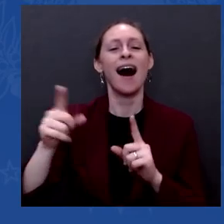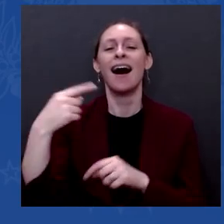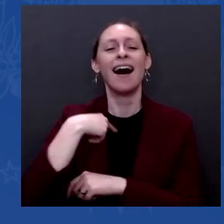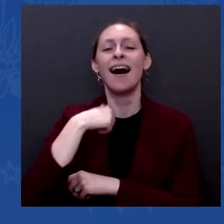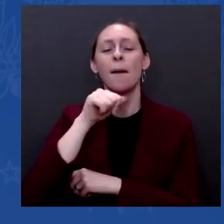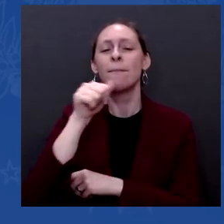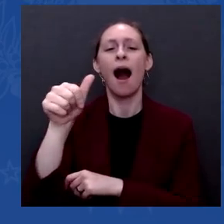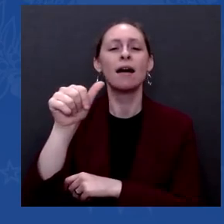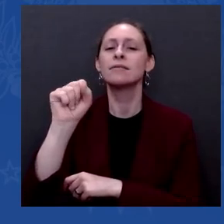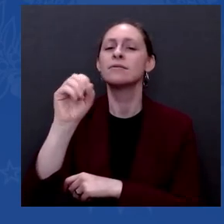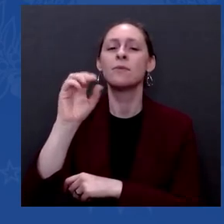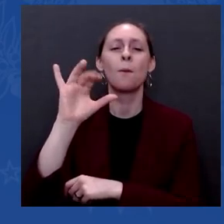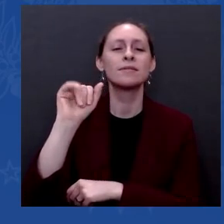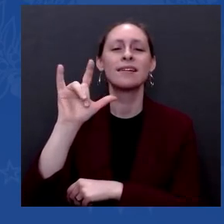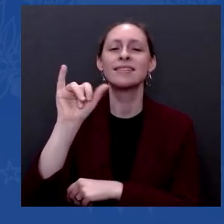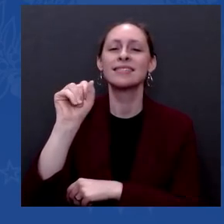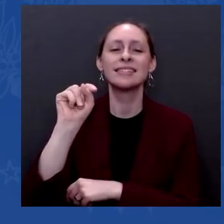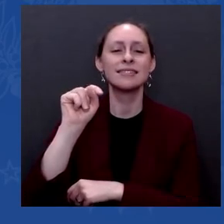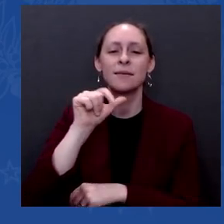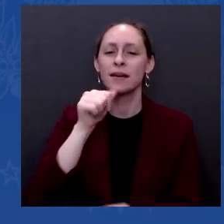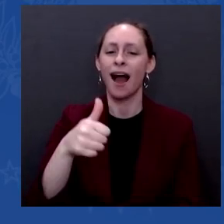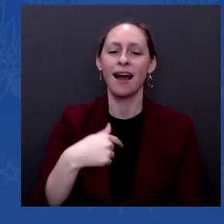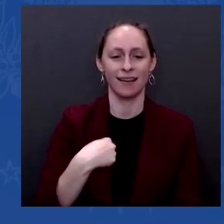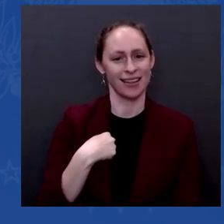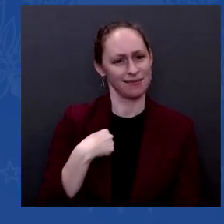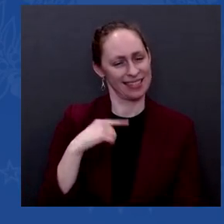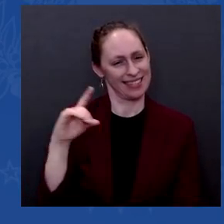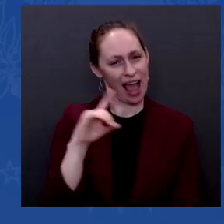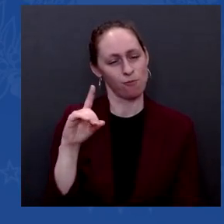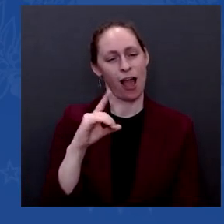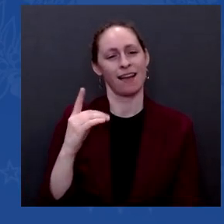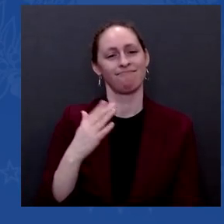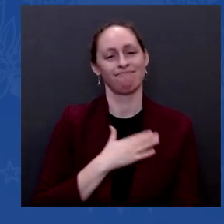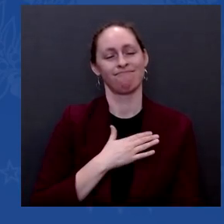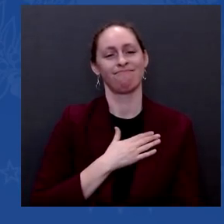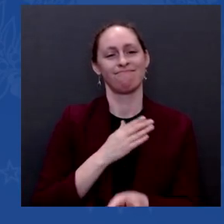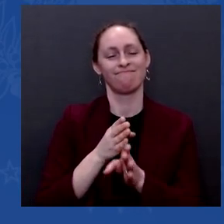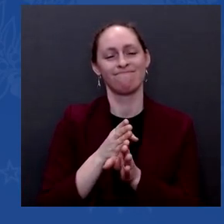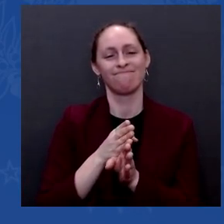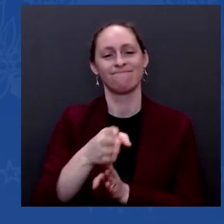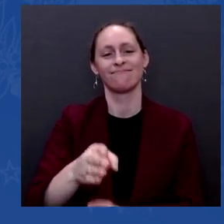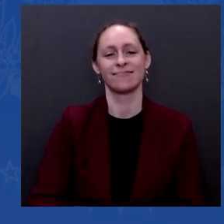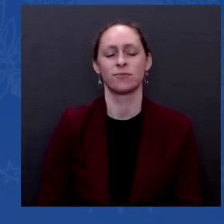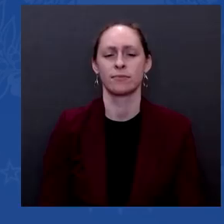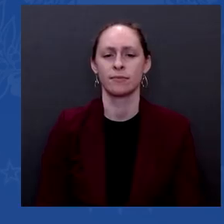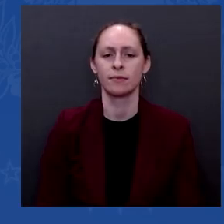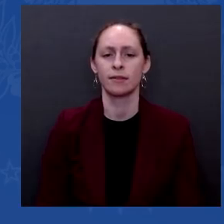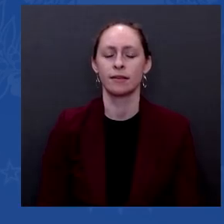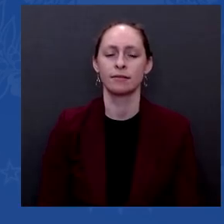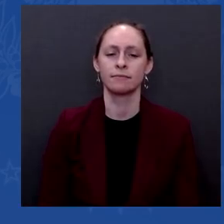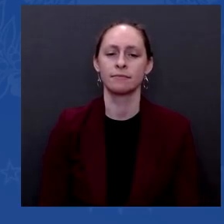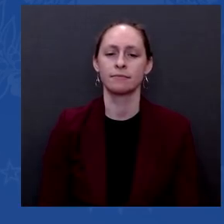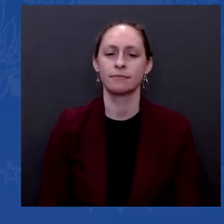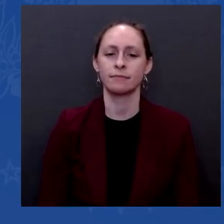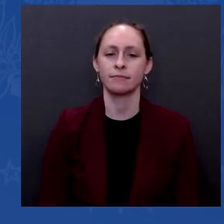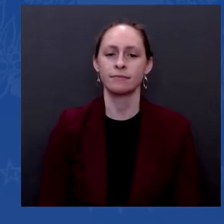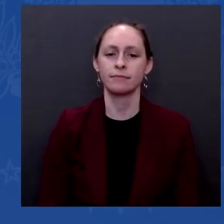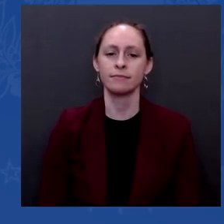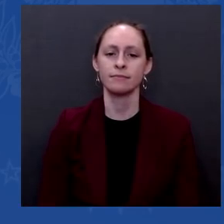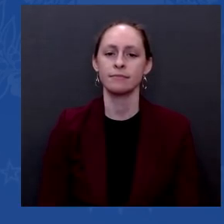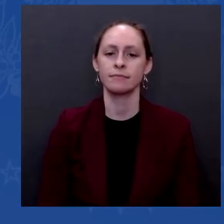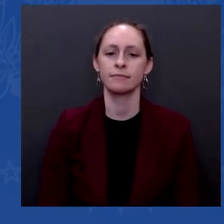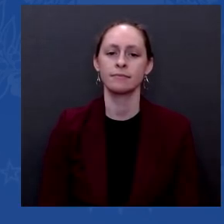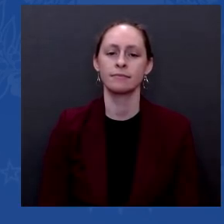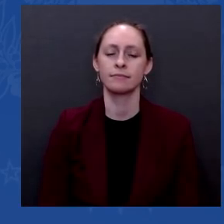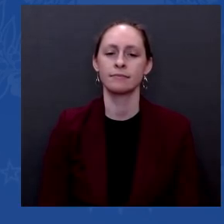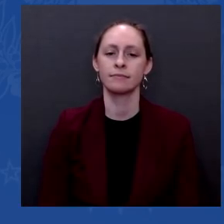48 of the 50 Democrats supported me in the Senate on virtually everything